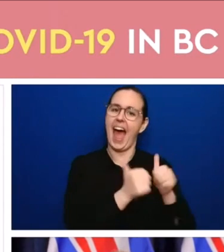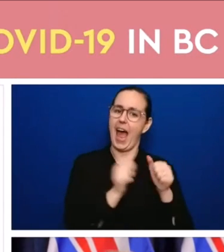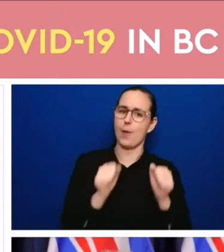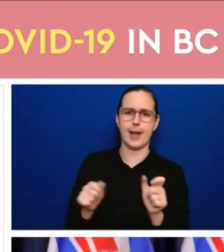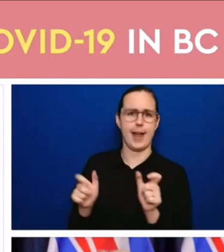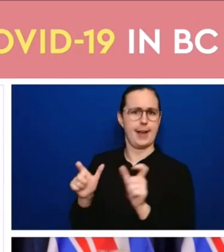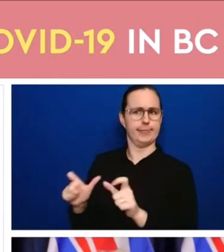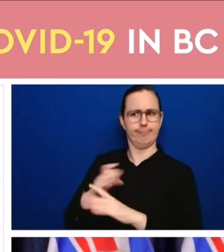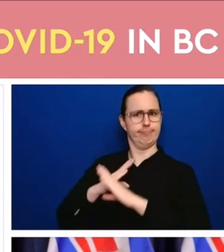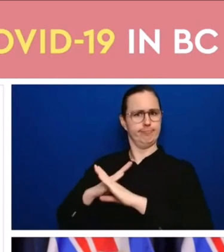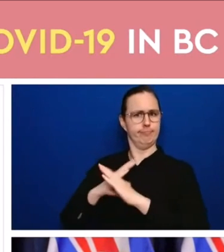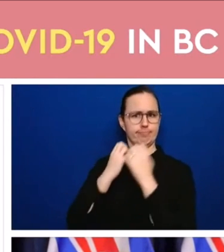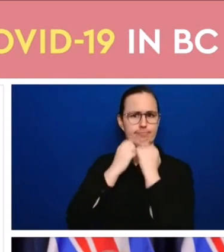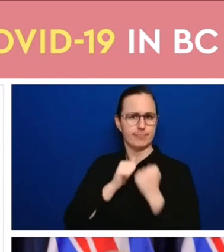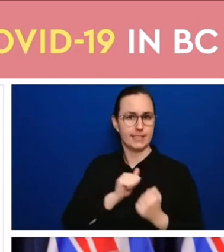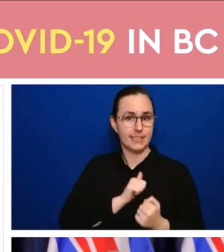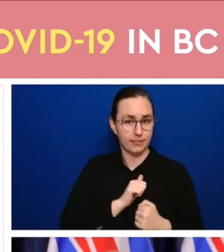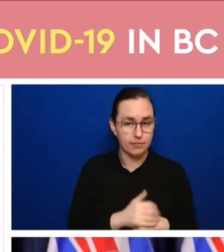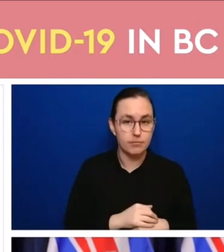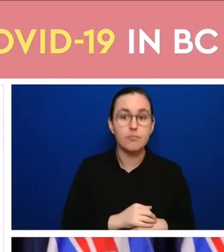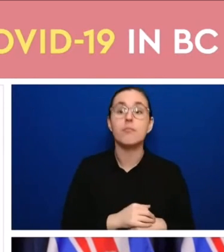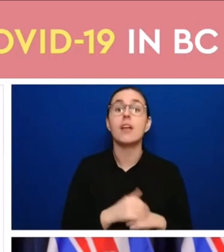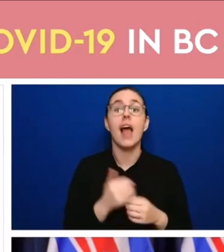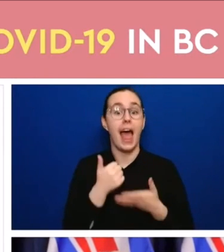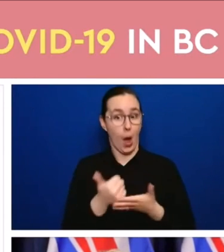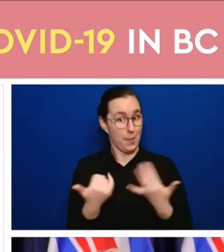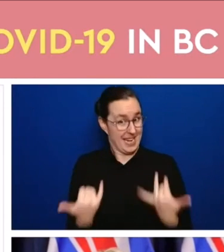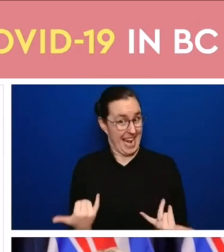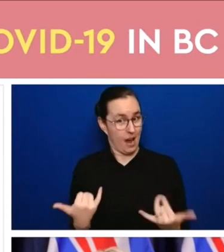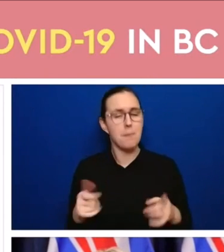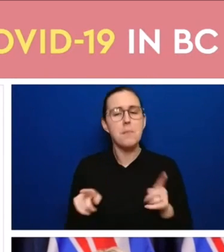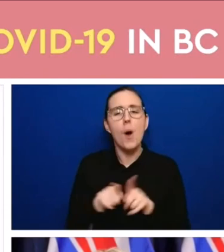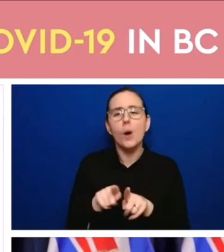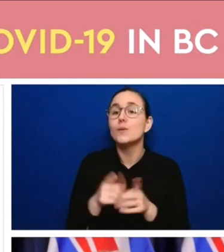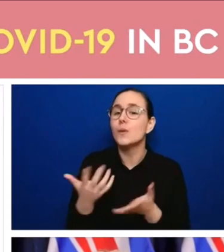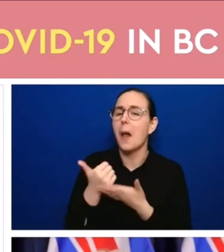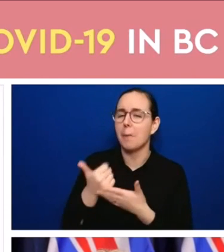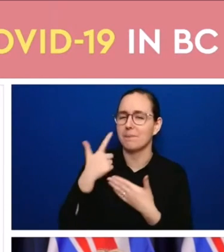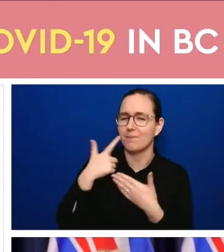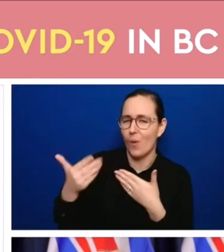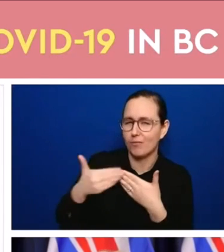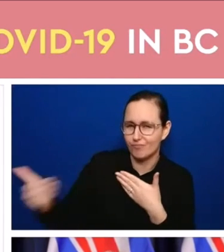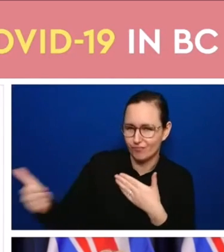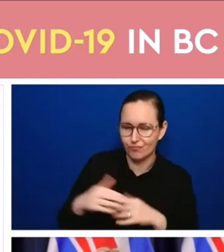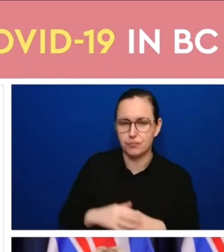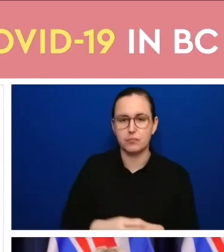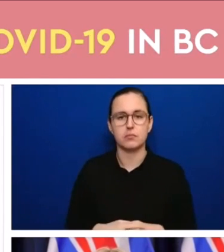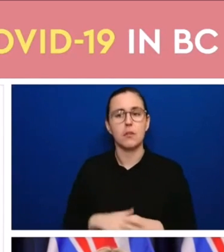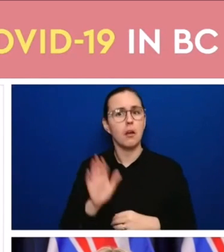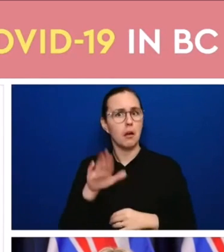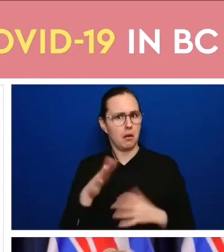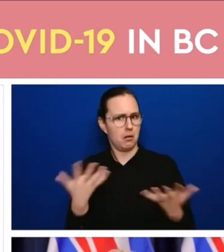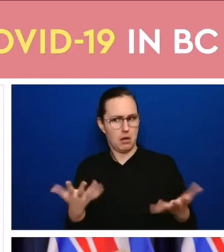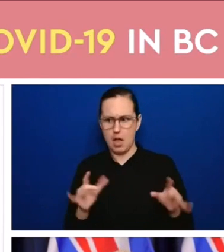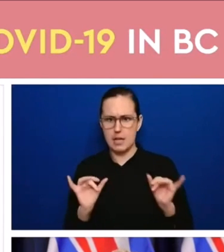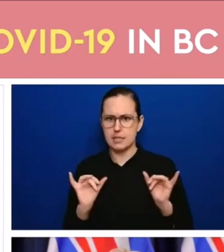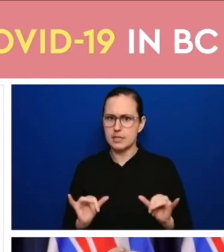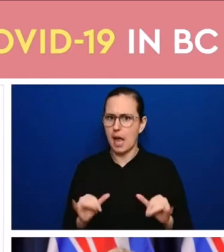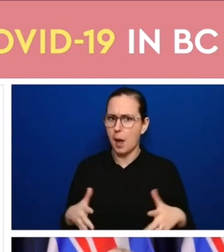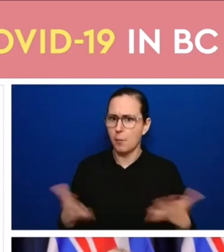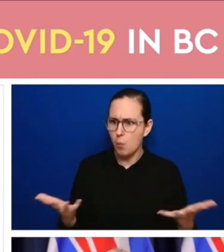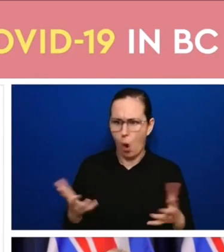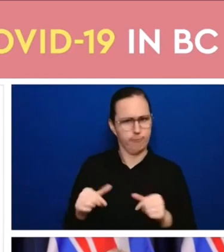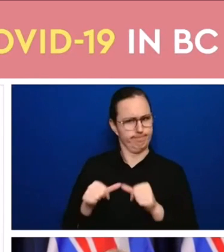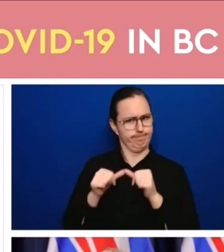so what is going to continue on our next slide the protective measures that we have used with success here in BC that will